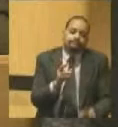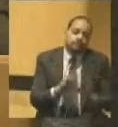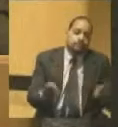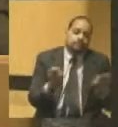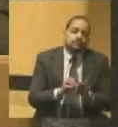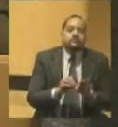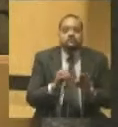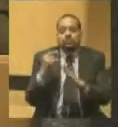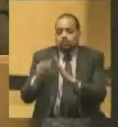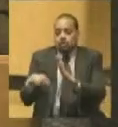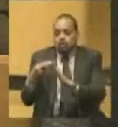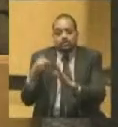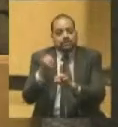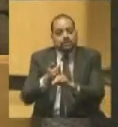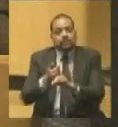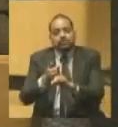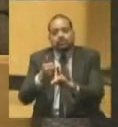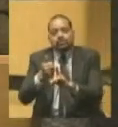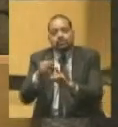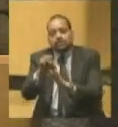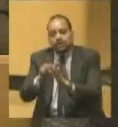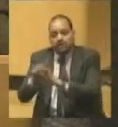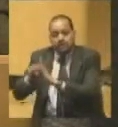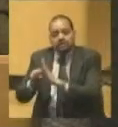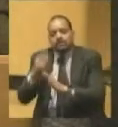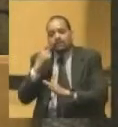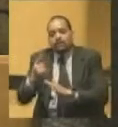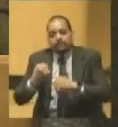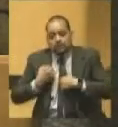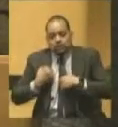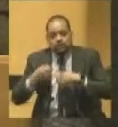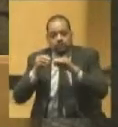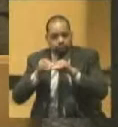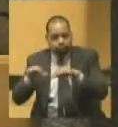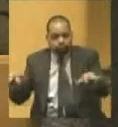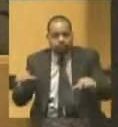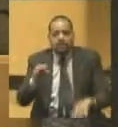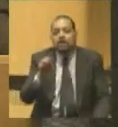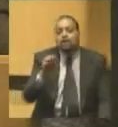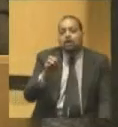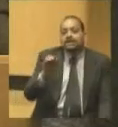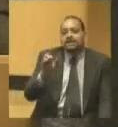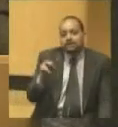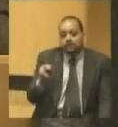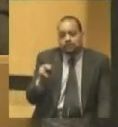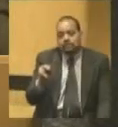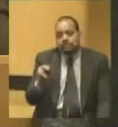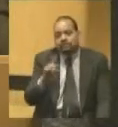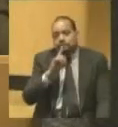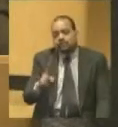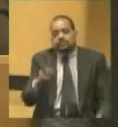that the states played in military mobilization in the 19th century, a role that's greater than now.